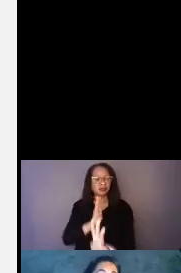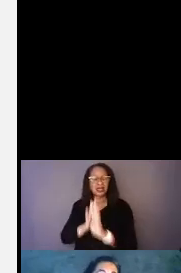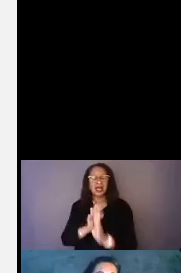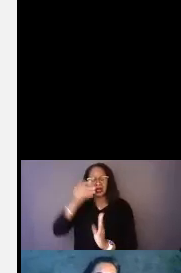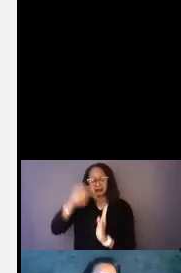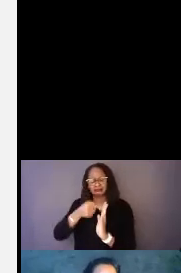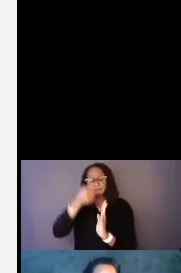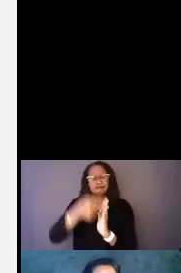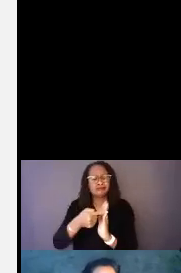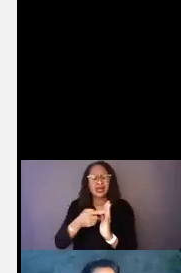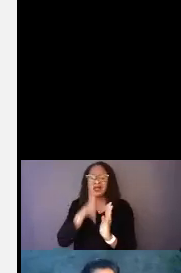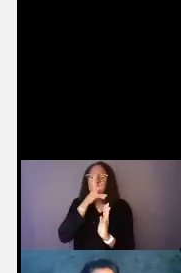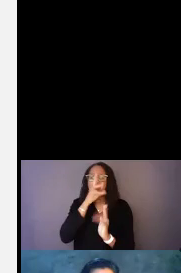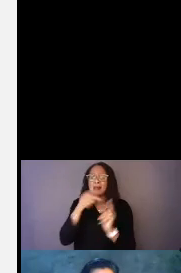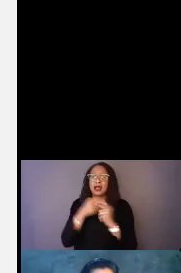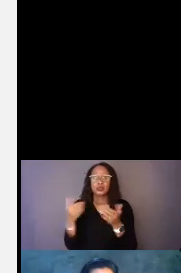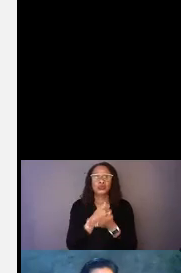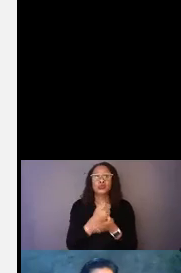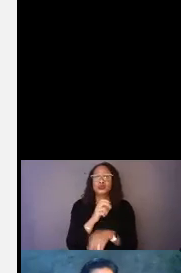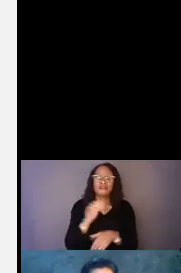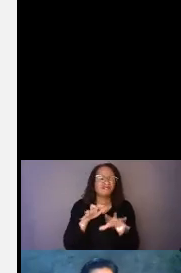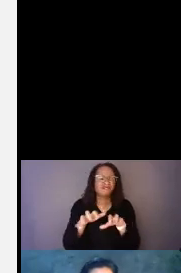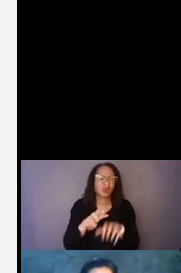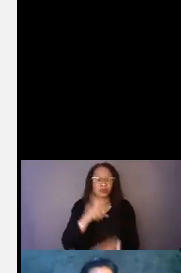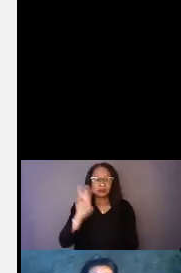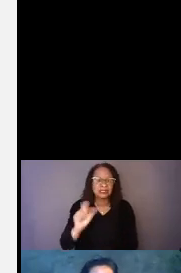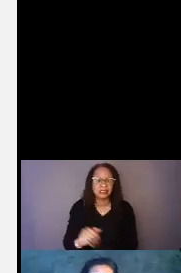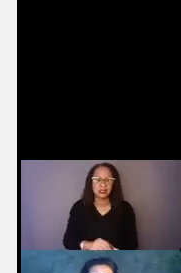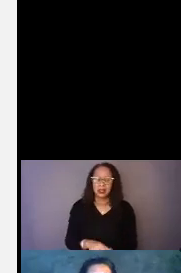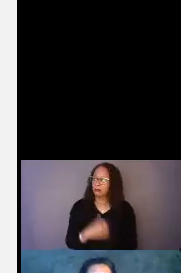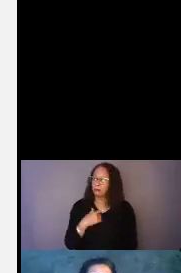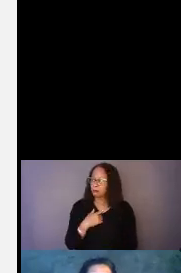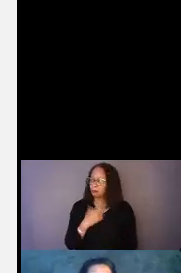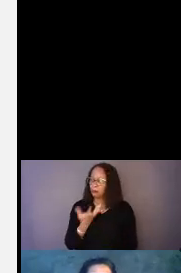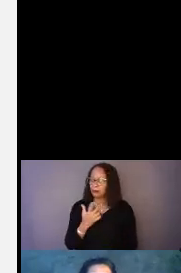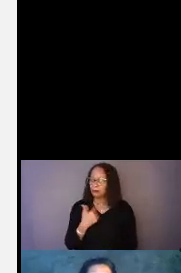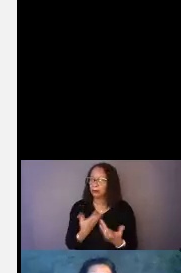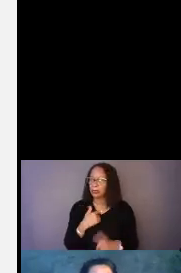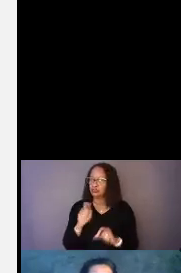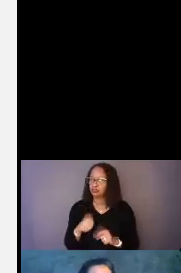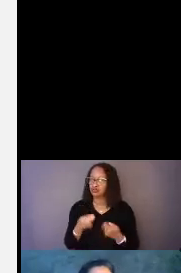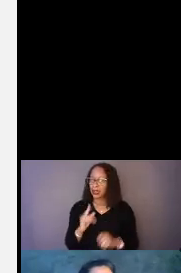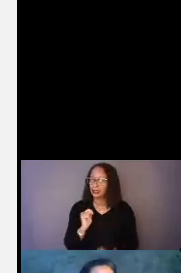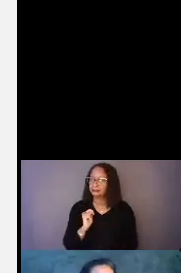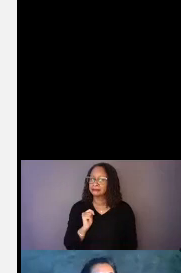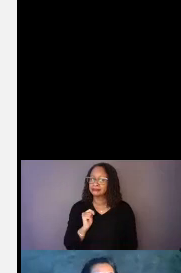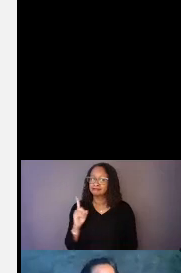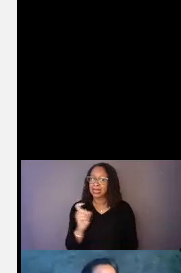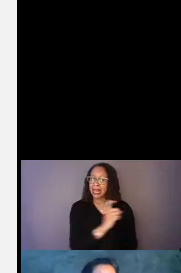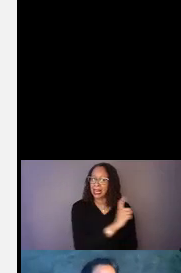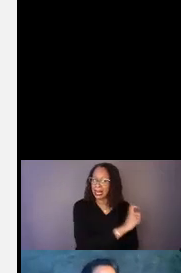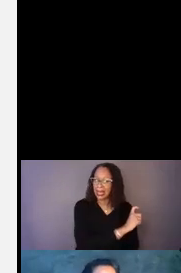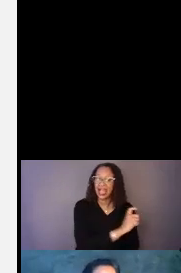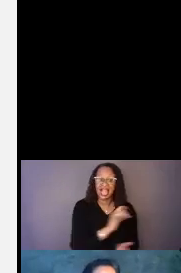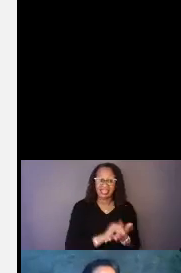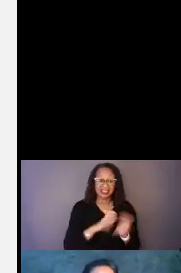on and on about this new frozen pizza. And you might be like, I gotta go get this frozen pizza. And that's how you hear